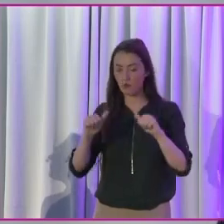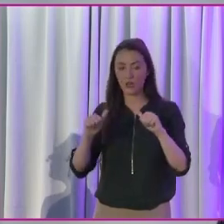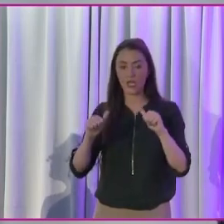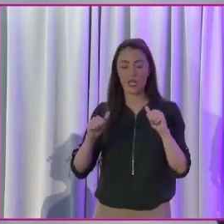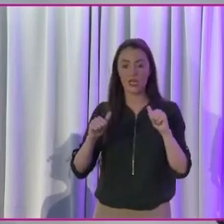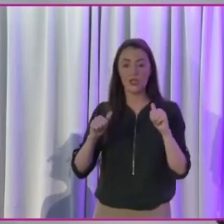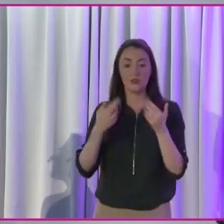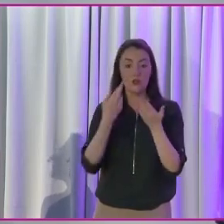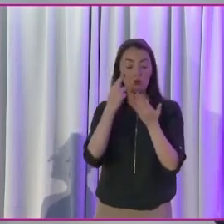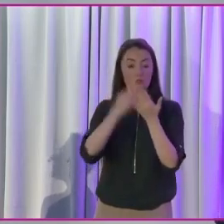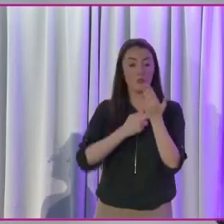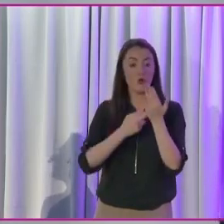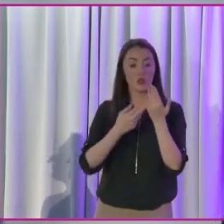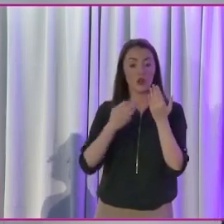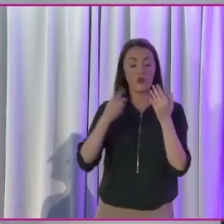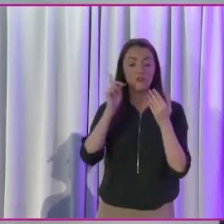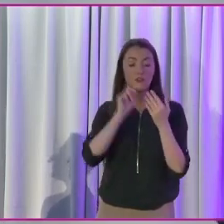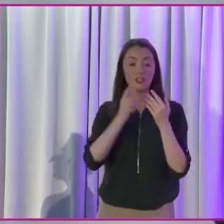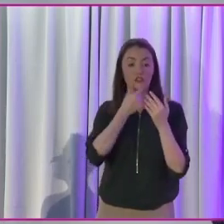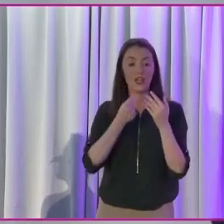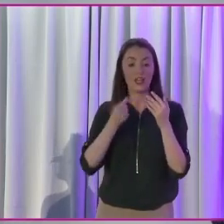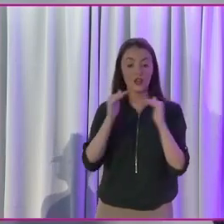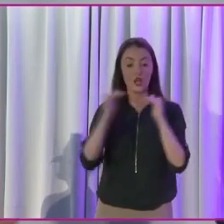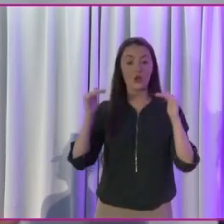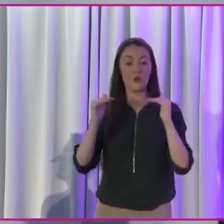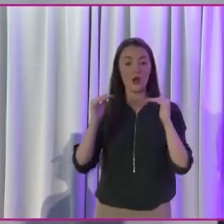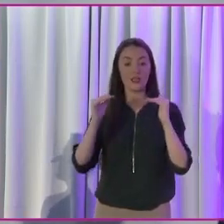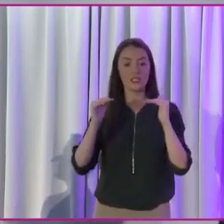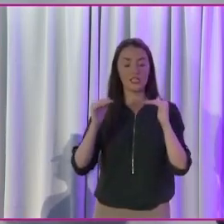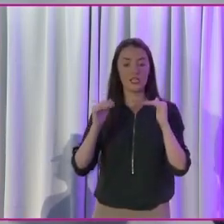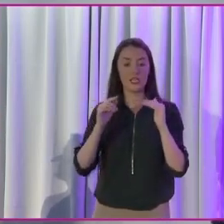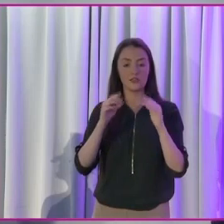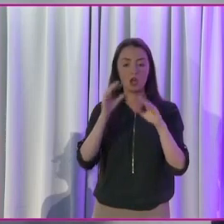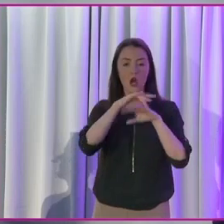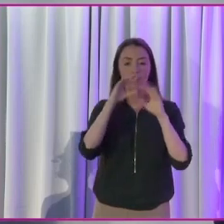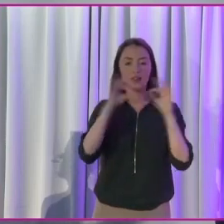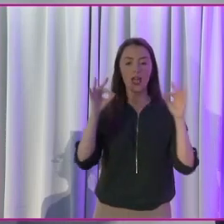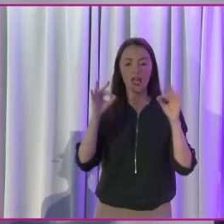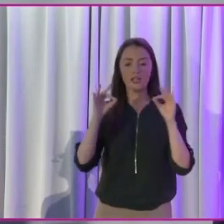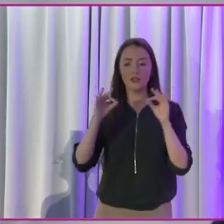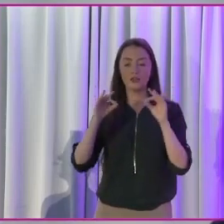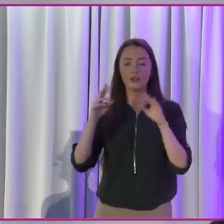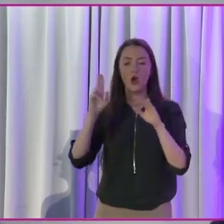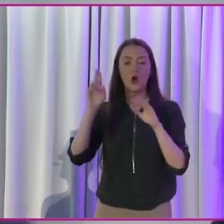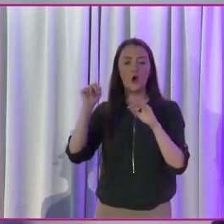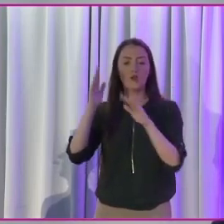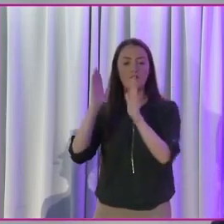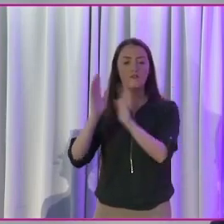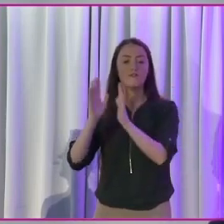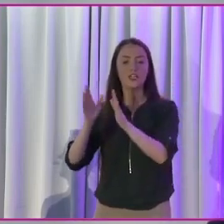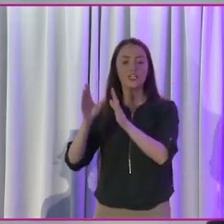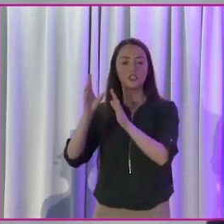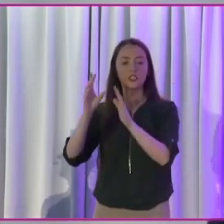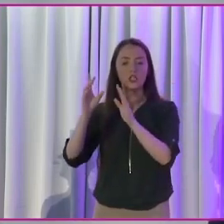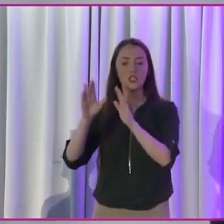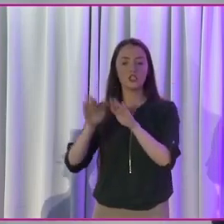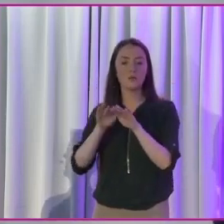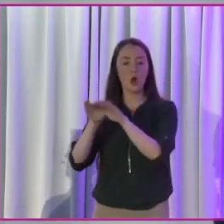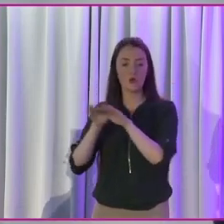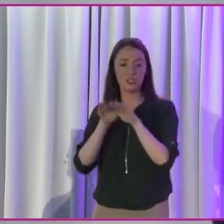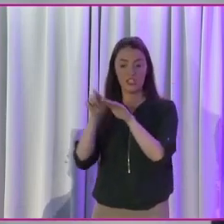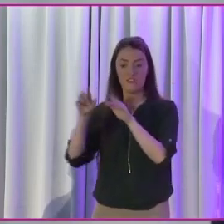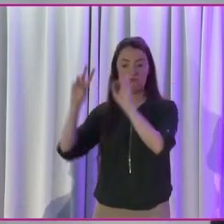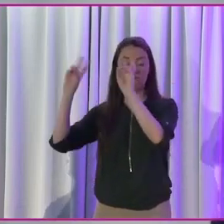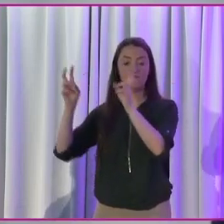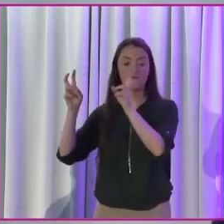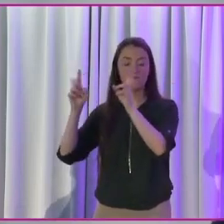of the Gender Equality Committee, it's online, it's called Unfinished Democracy. And we advocated not just for the continuance and extension of the